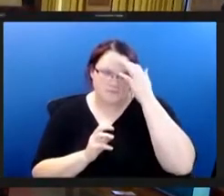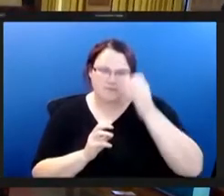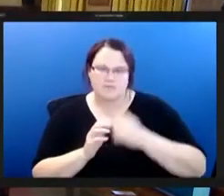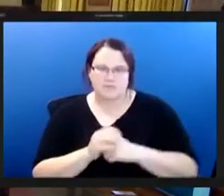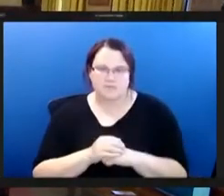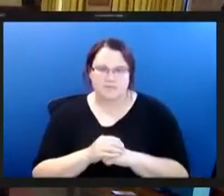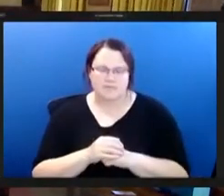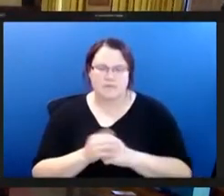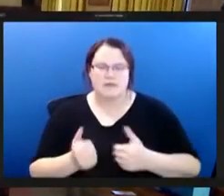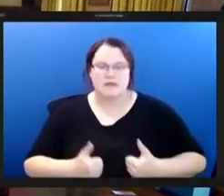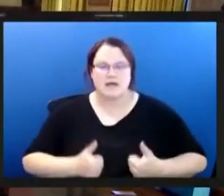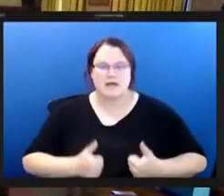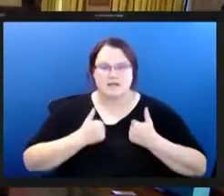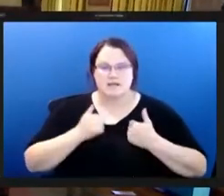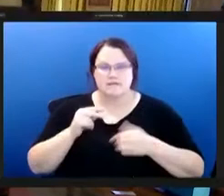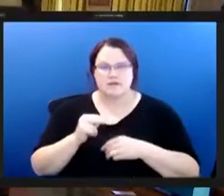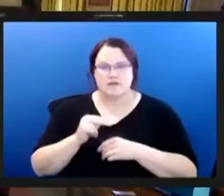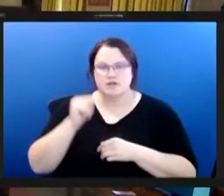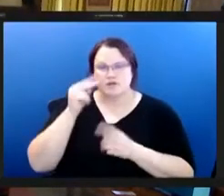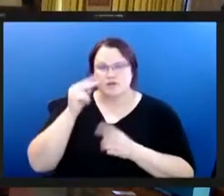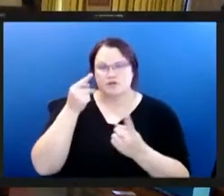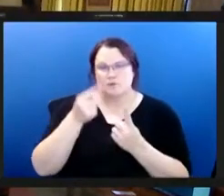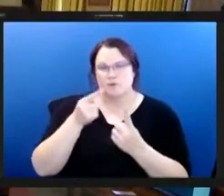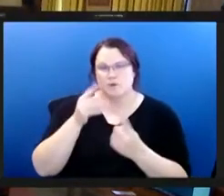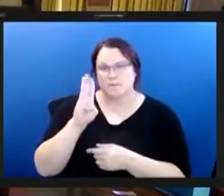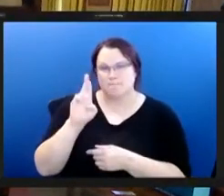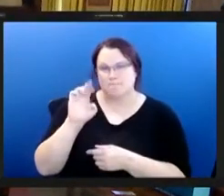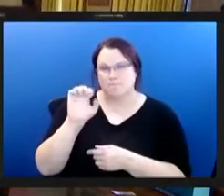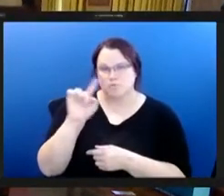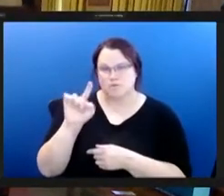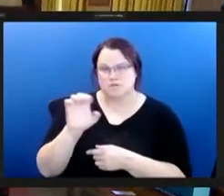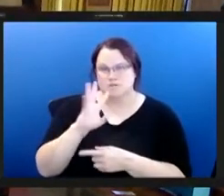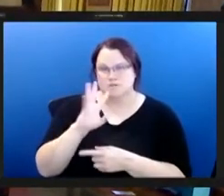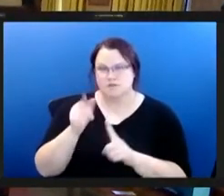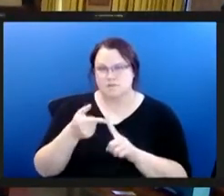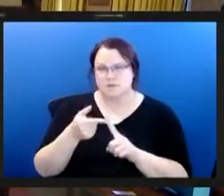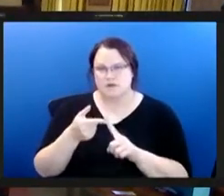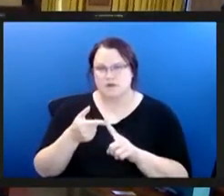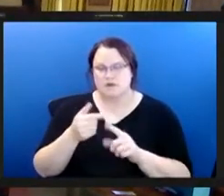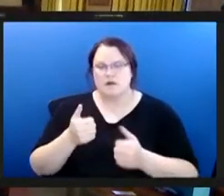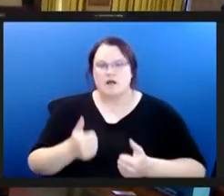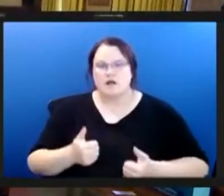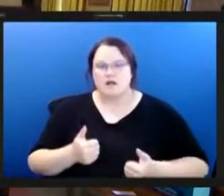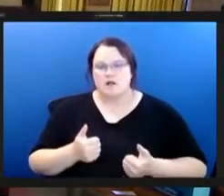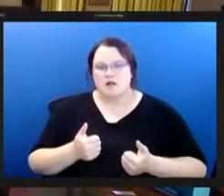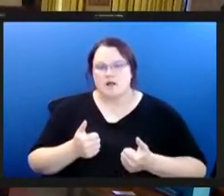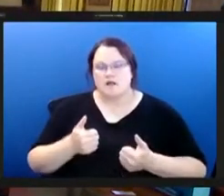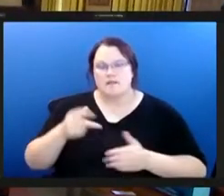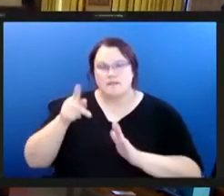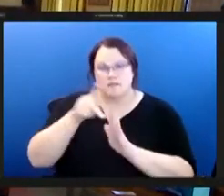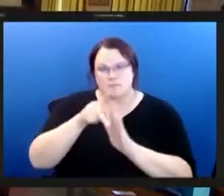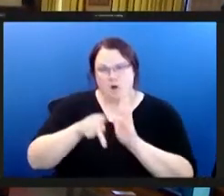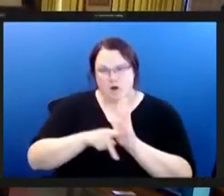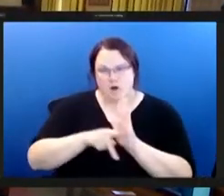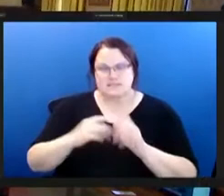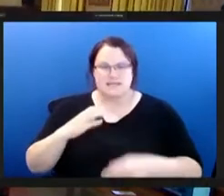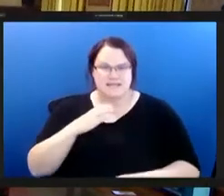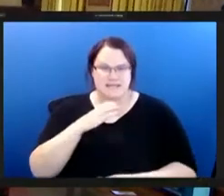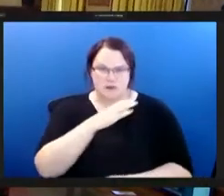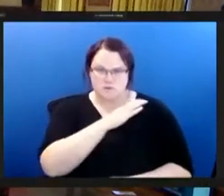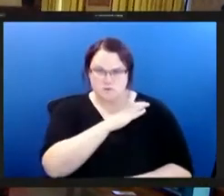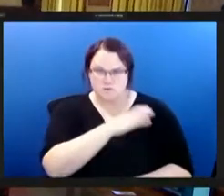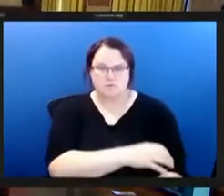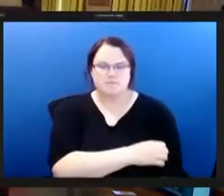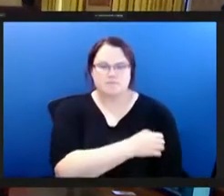gearhart i live in north point breeze i'm speaking today as a long-time member of the pittsburgh food policy council um